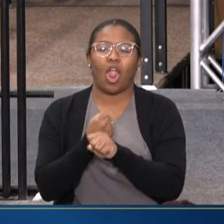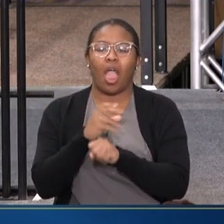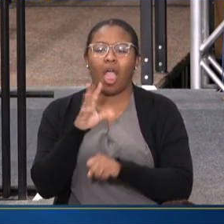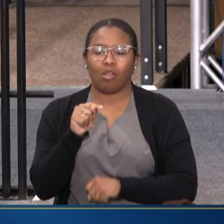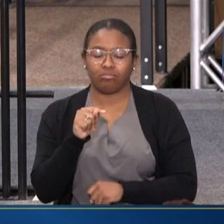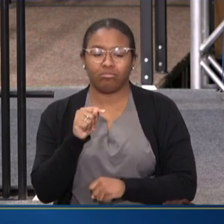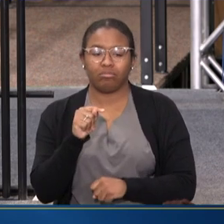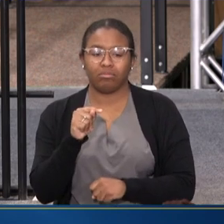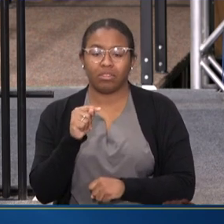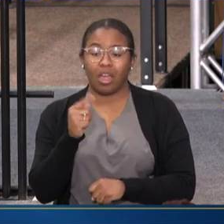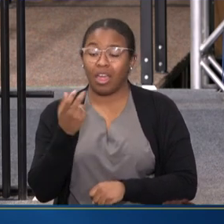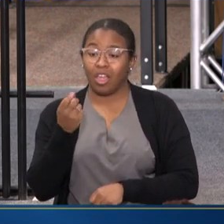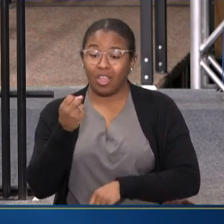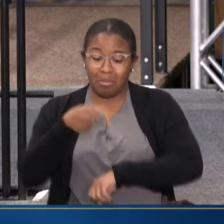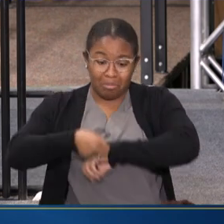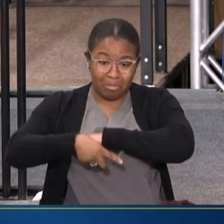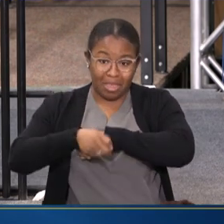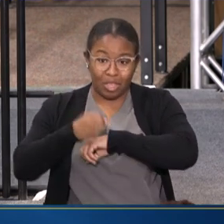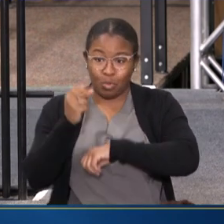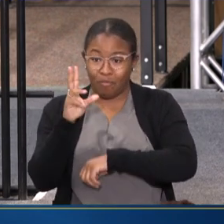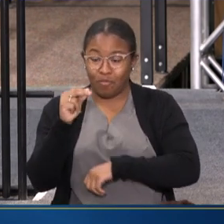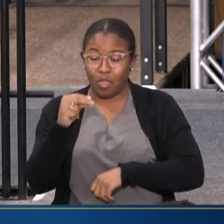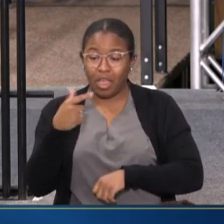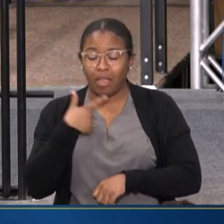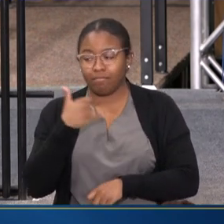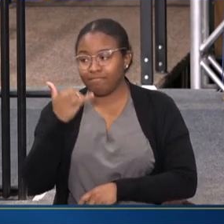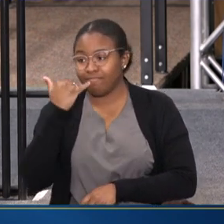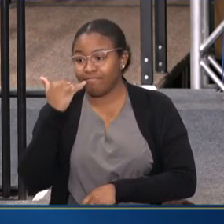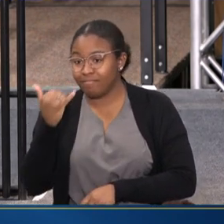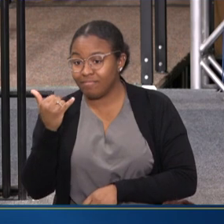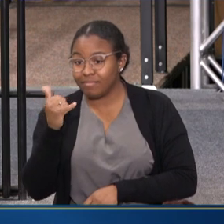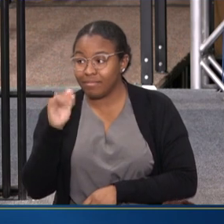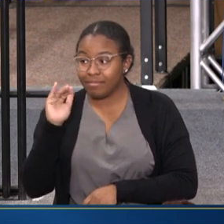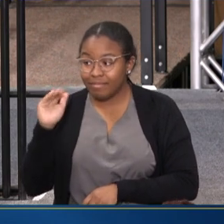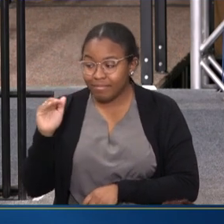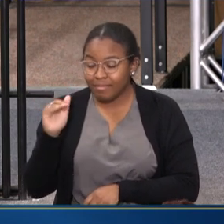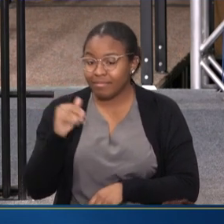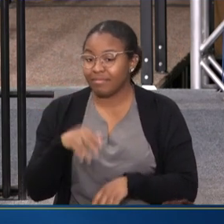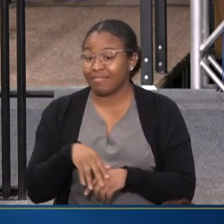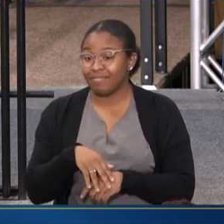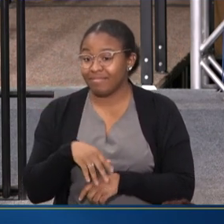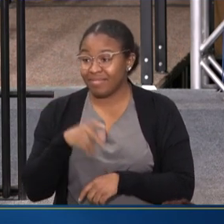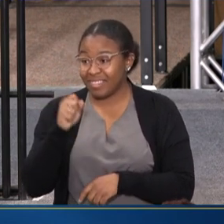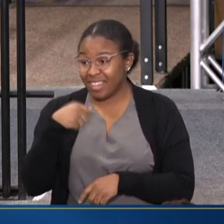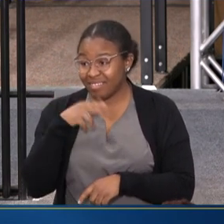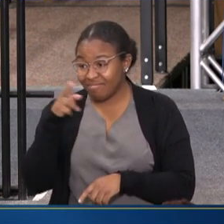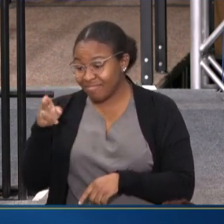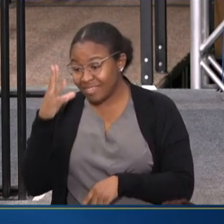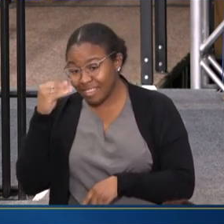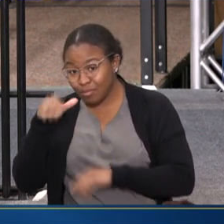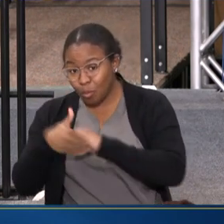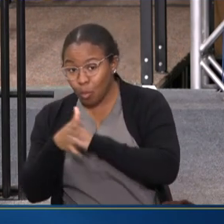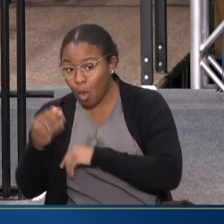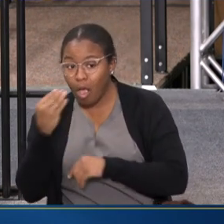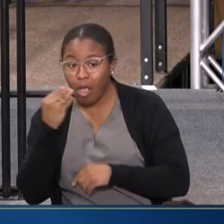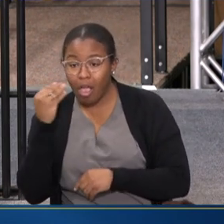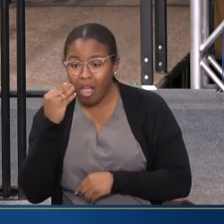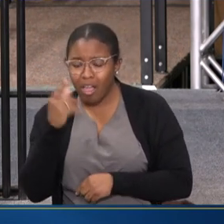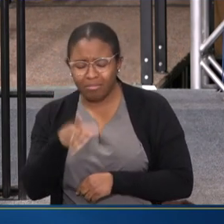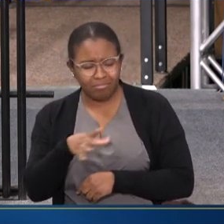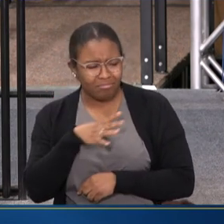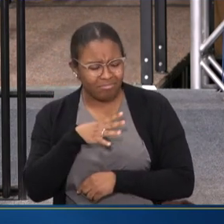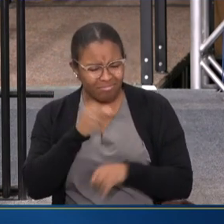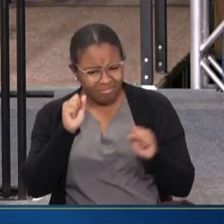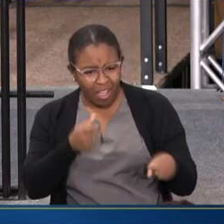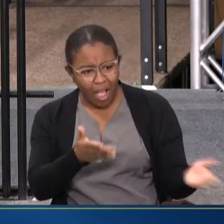AND 1230 AT NIGHT I PICKED UP THE PHONE AND I SAID CARLOTTA CAN I COME AND SLEEP AT YOUR HOUSE? SHE SAID